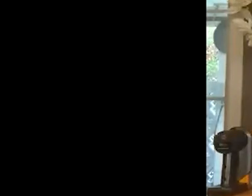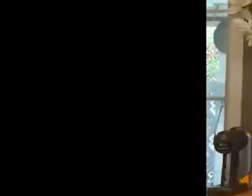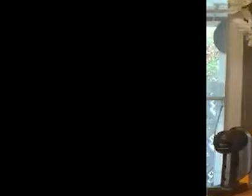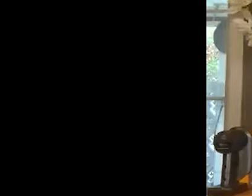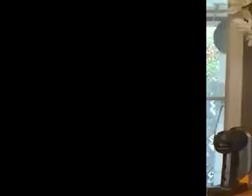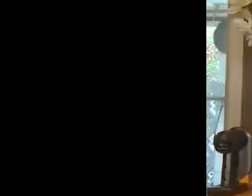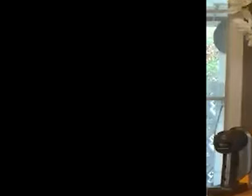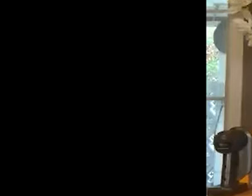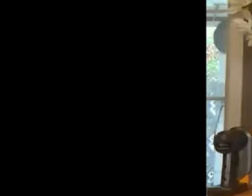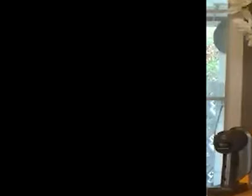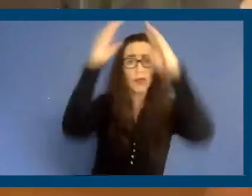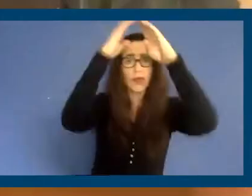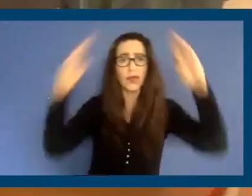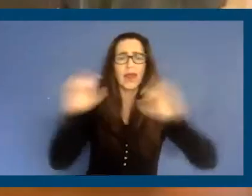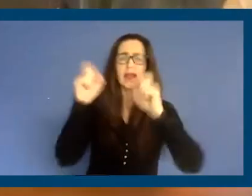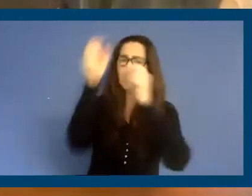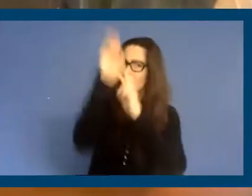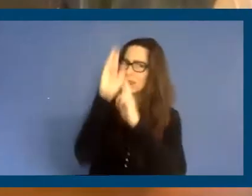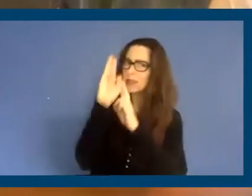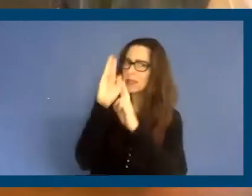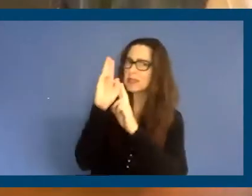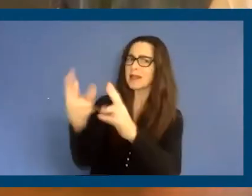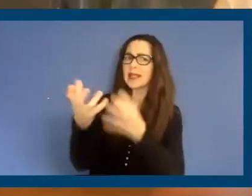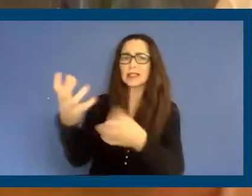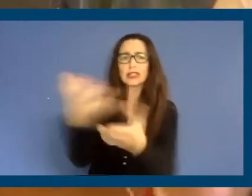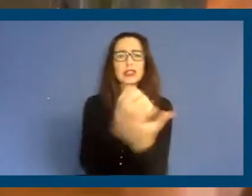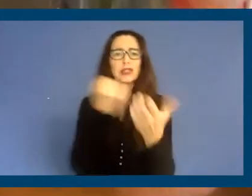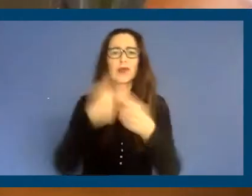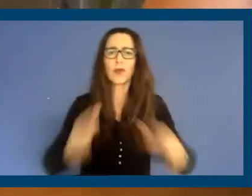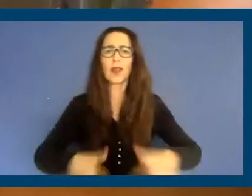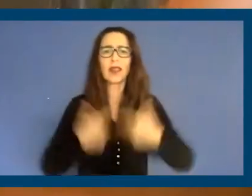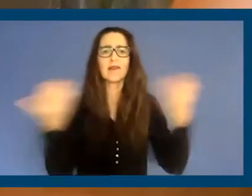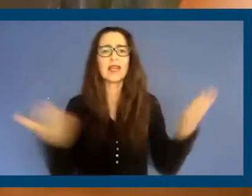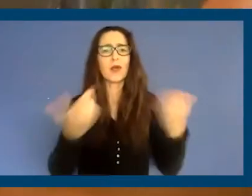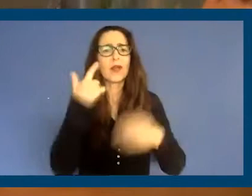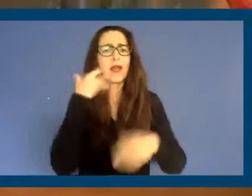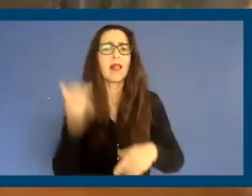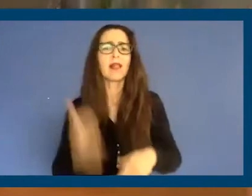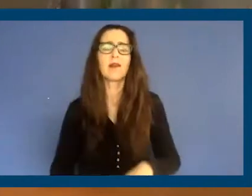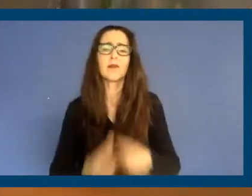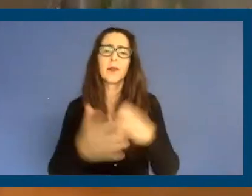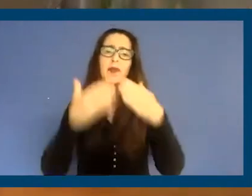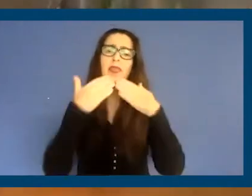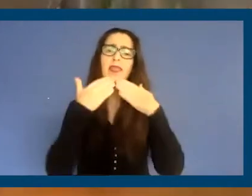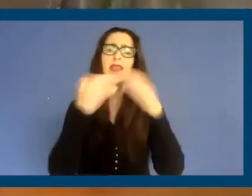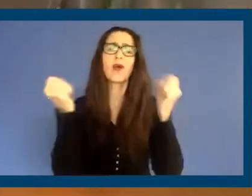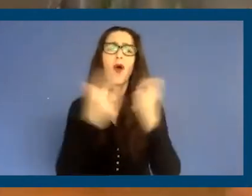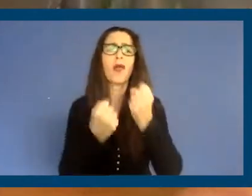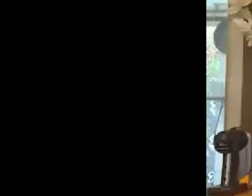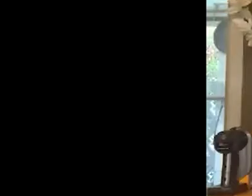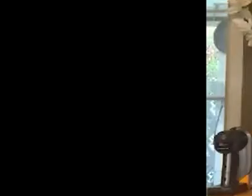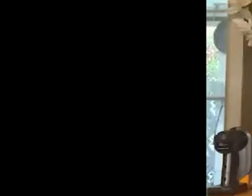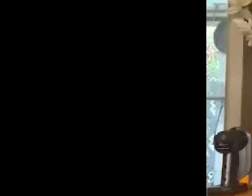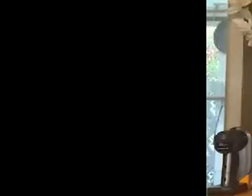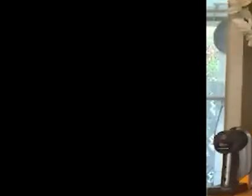dignity and respect that they deserve. So with that, I want to thank you very much to all the incredible Democratic Party activists. Thank you, Susie. I look forward to the panel.